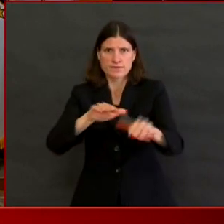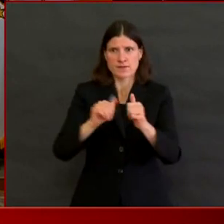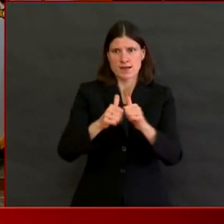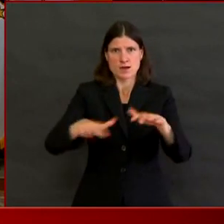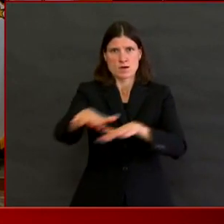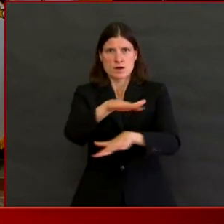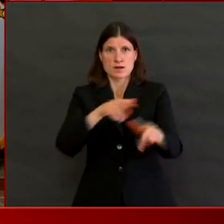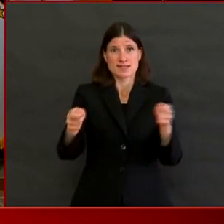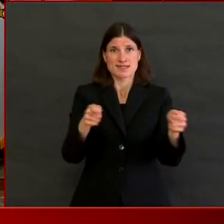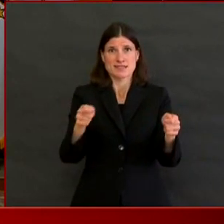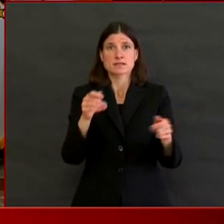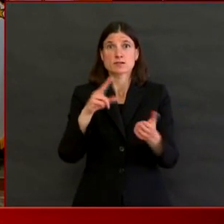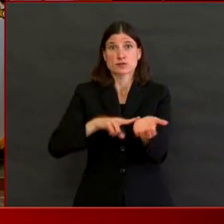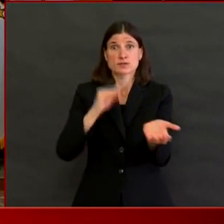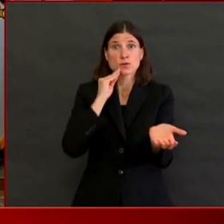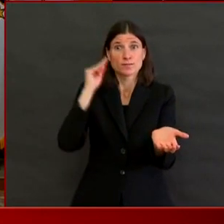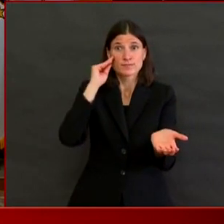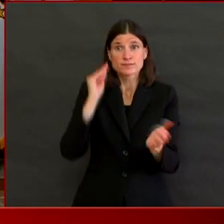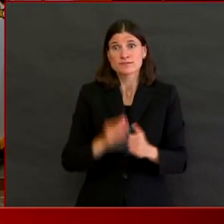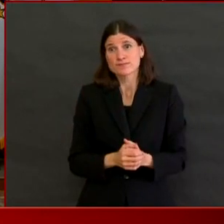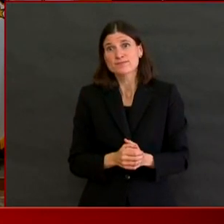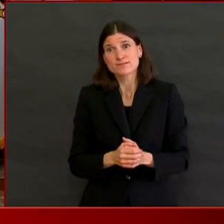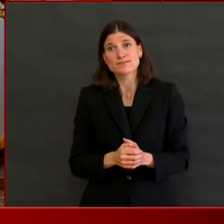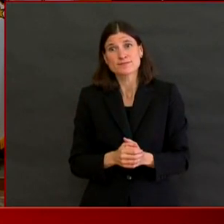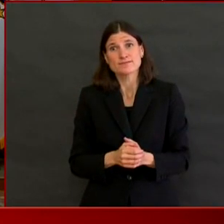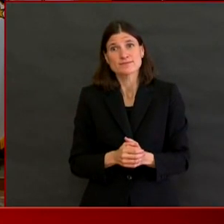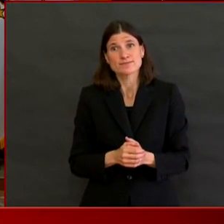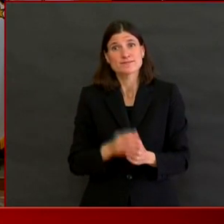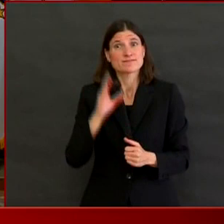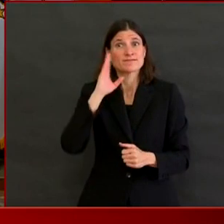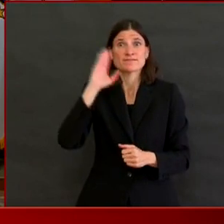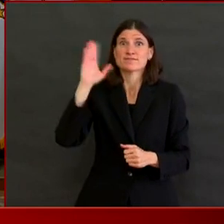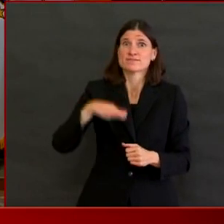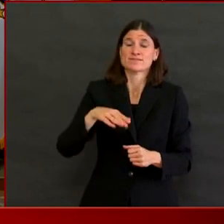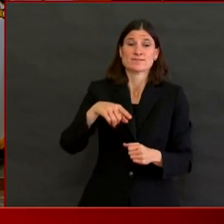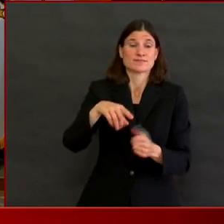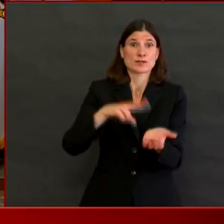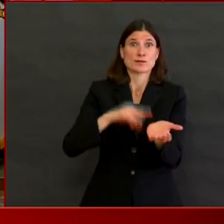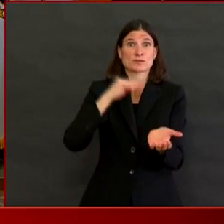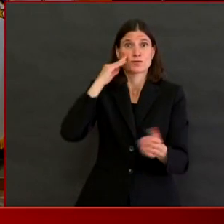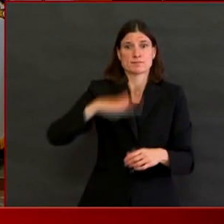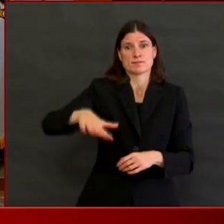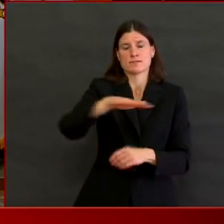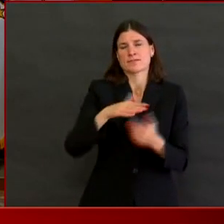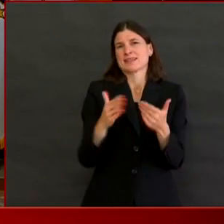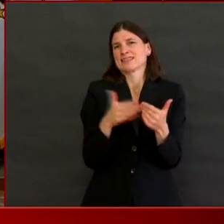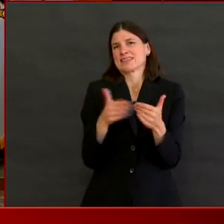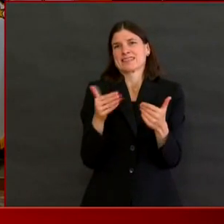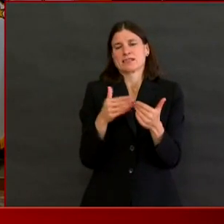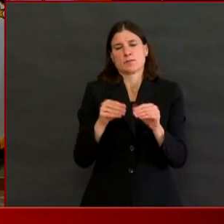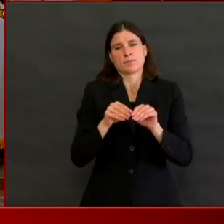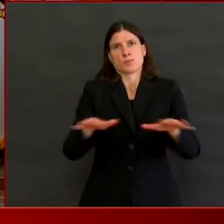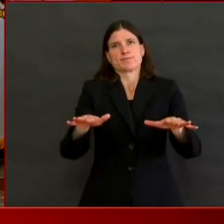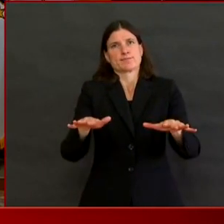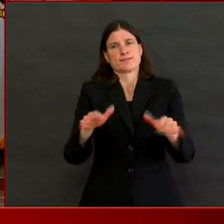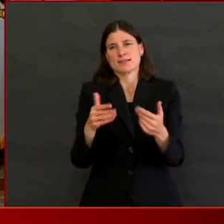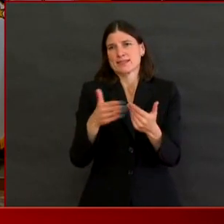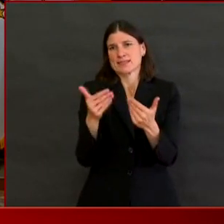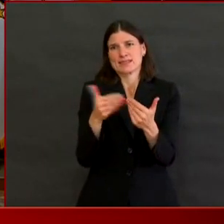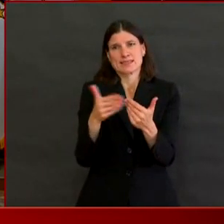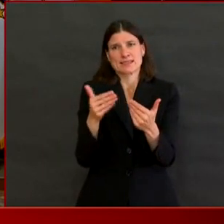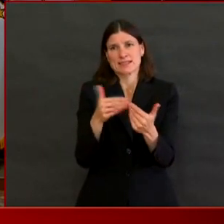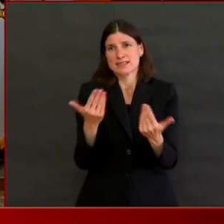serious for older adults and people with underlying medical conditions. The best